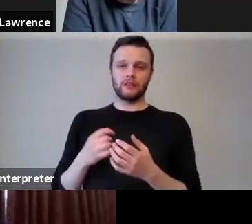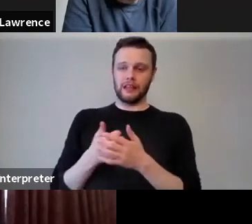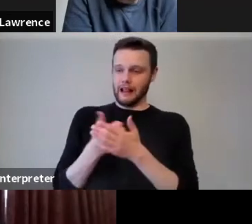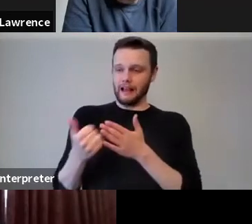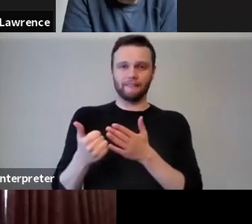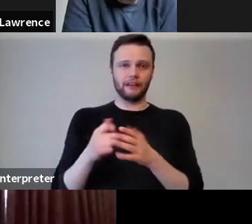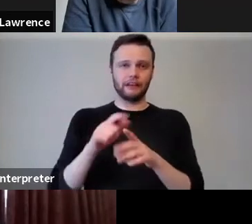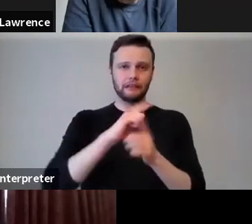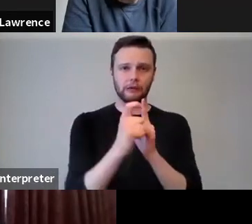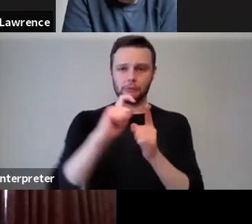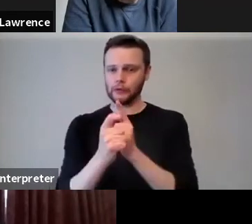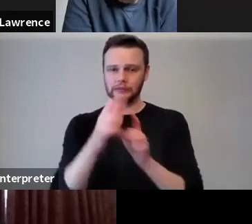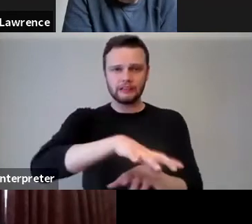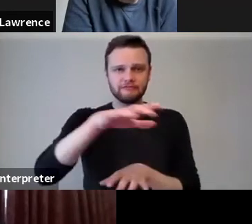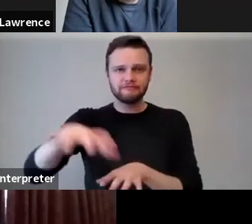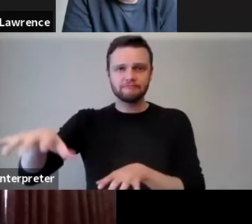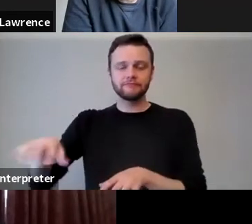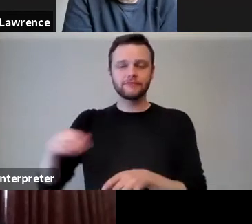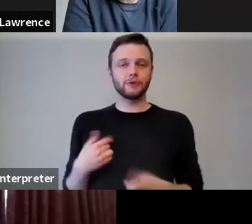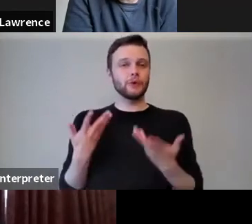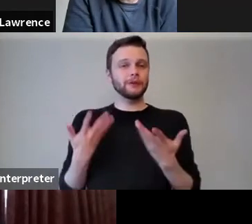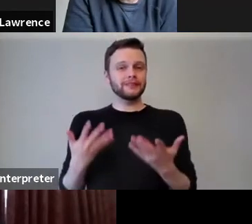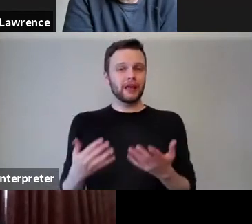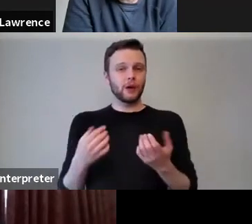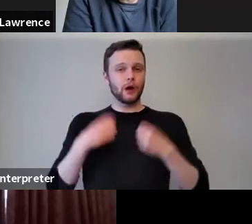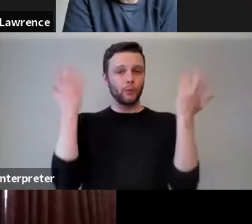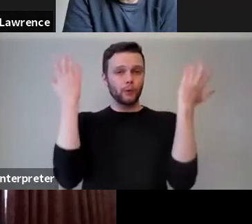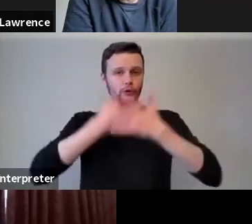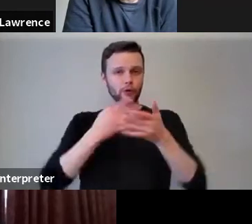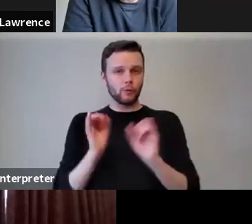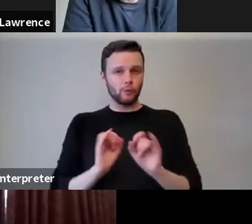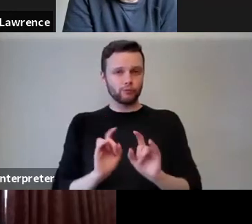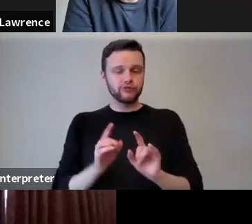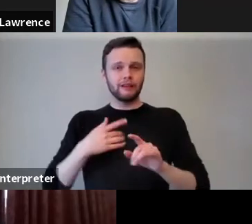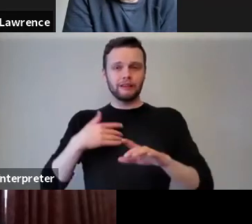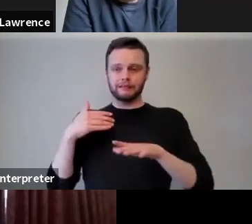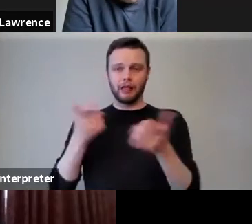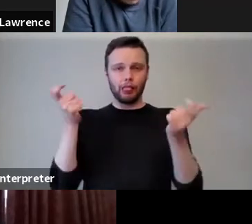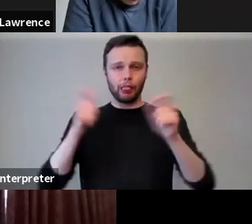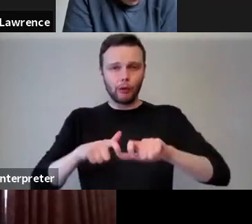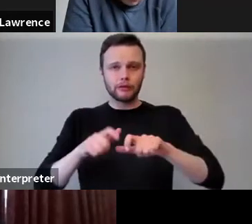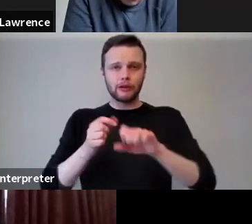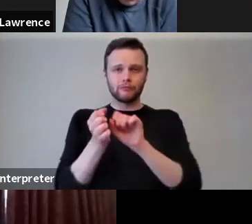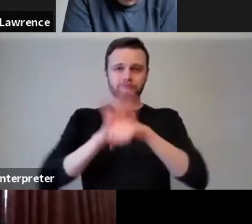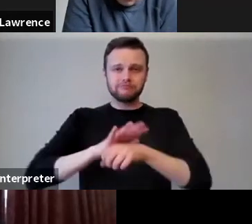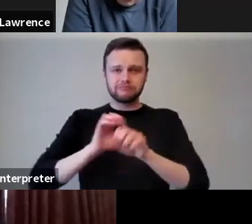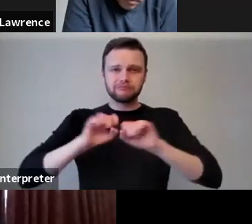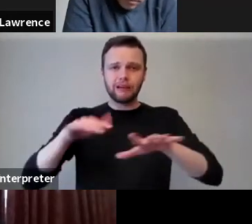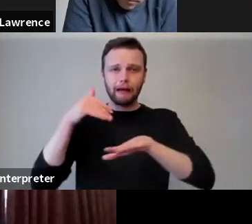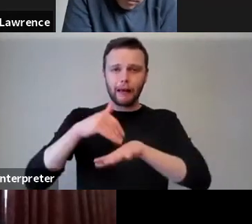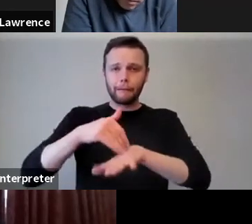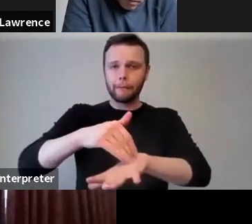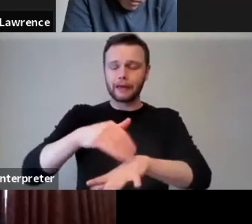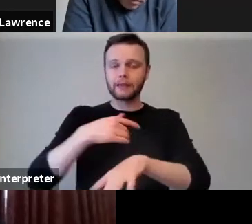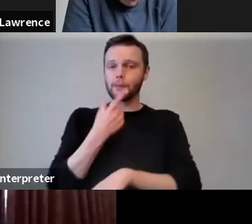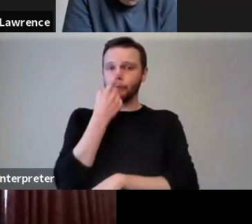and at this moment in time the real concern is that the impact of lockdown and COVID-19 could see many of those